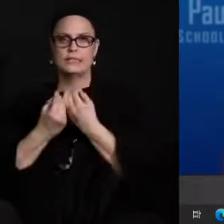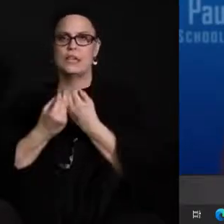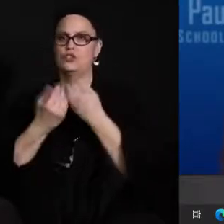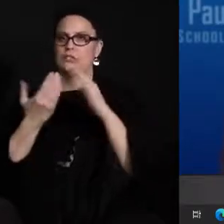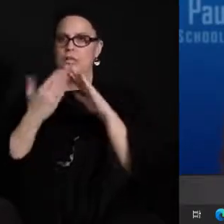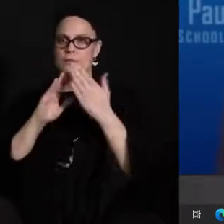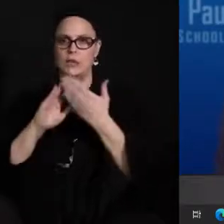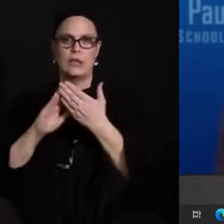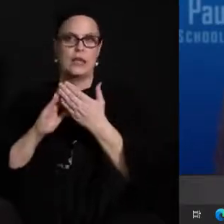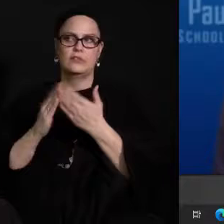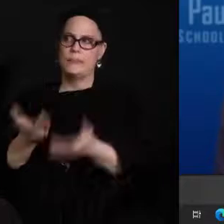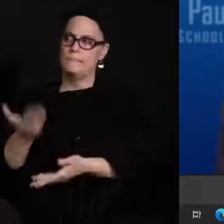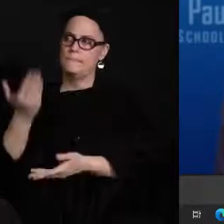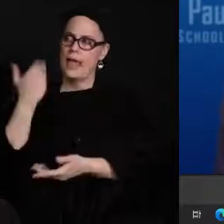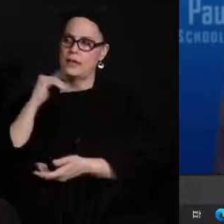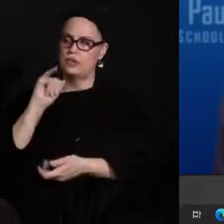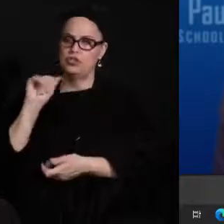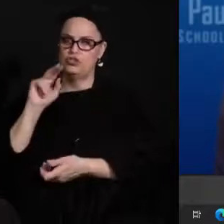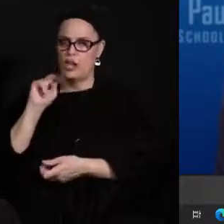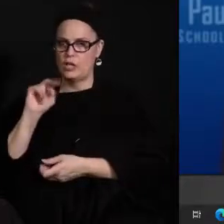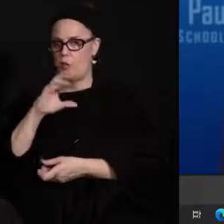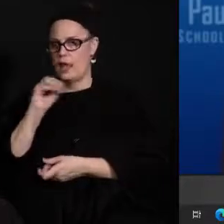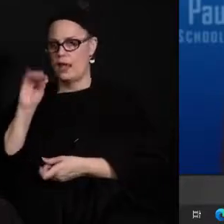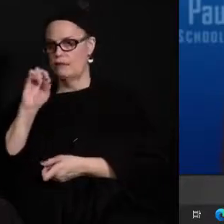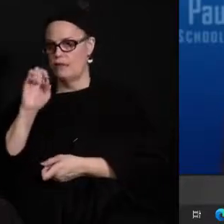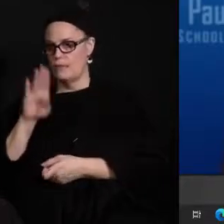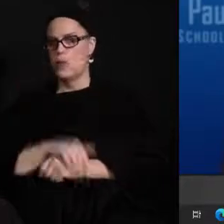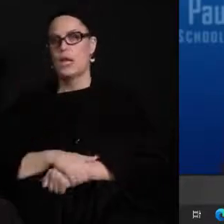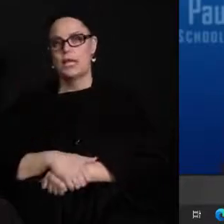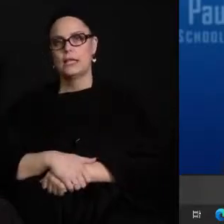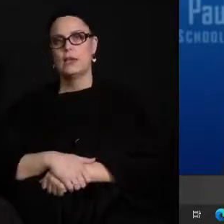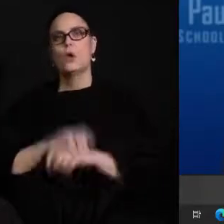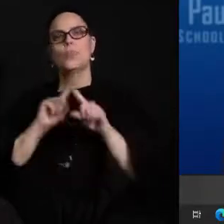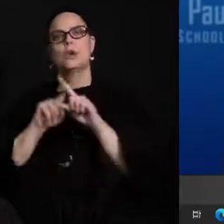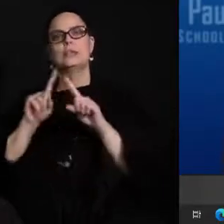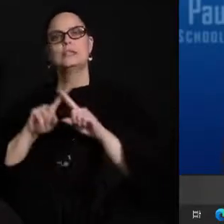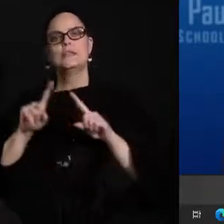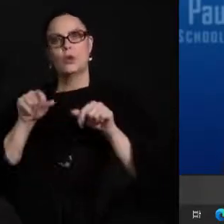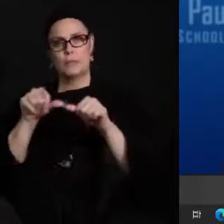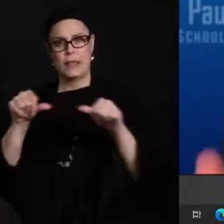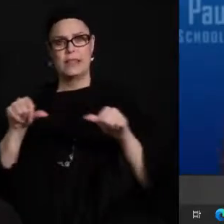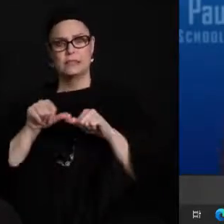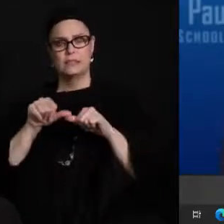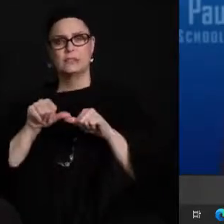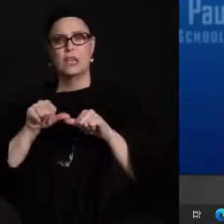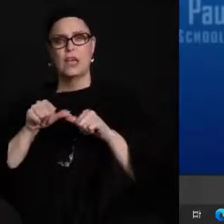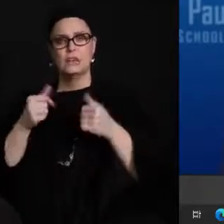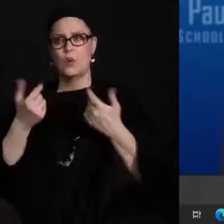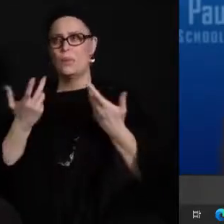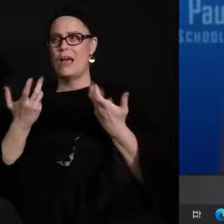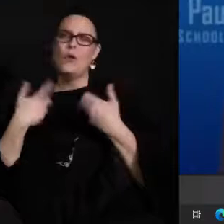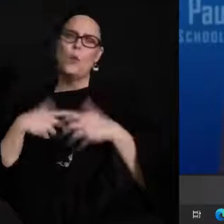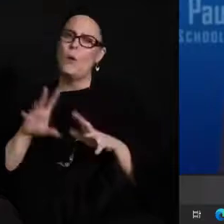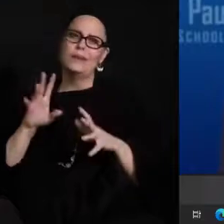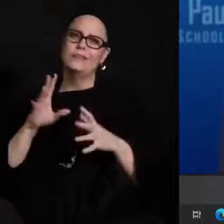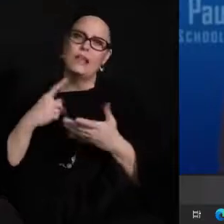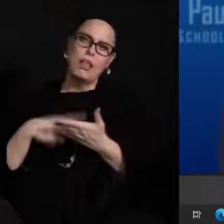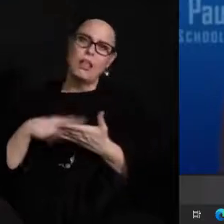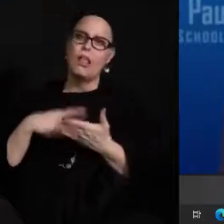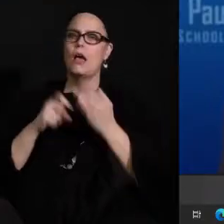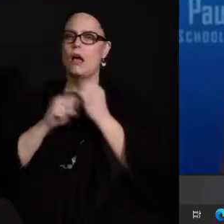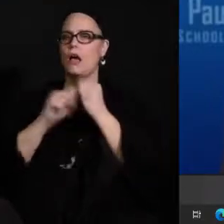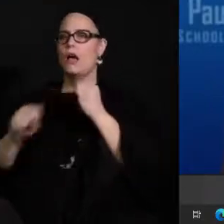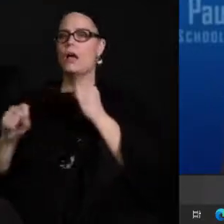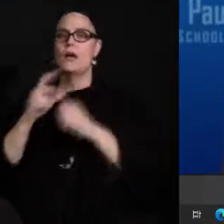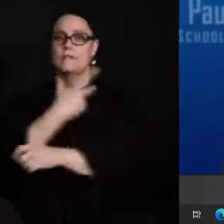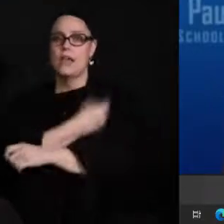the end of january into the beginning of february we're in a different place now so i don't want to talk about you know vaccines anymore but i do